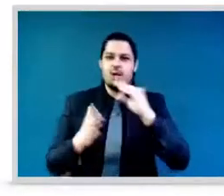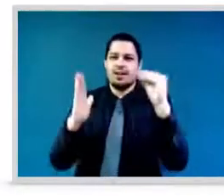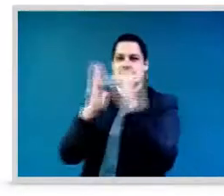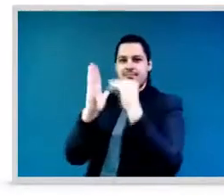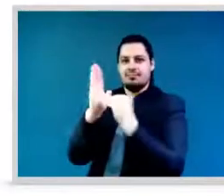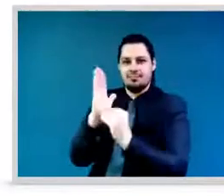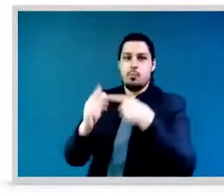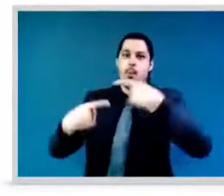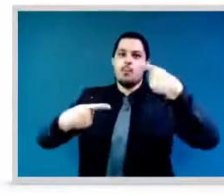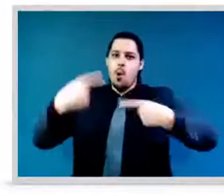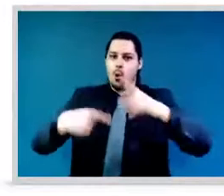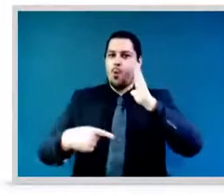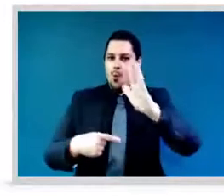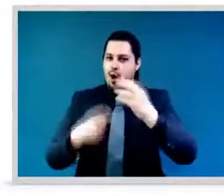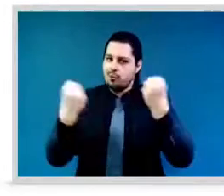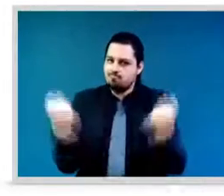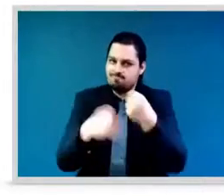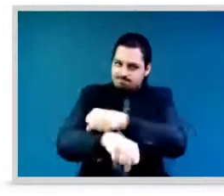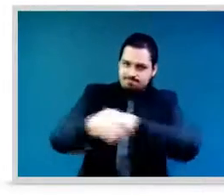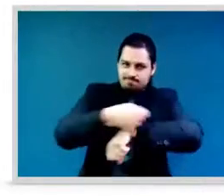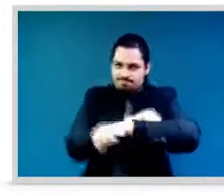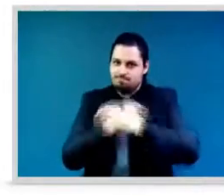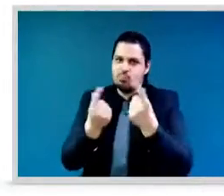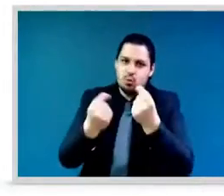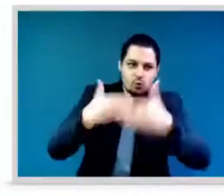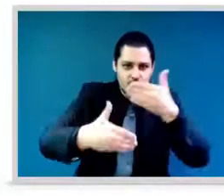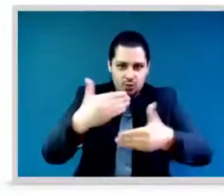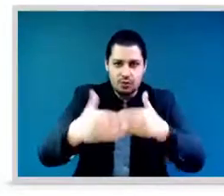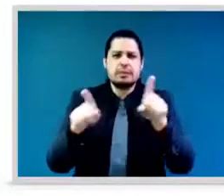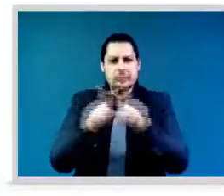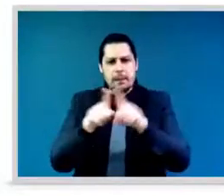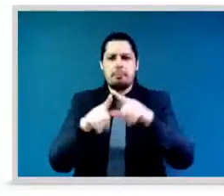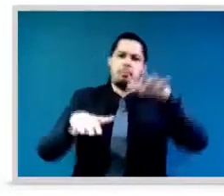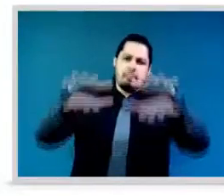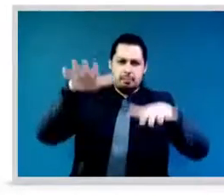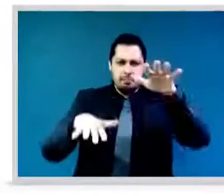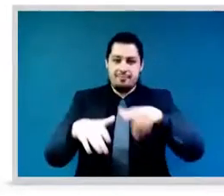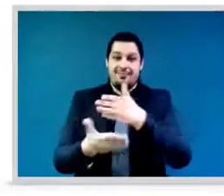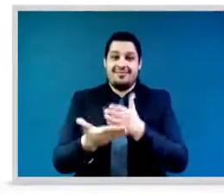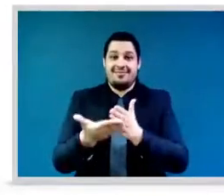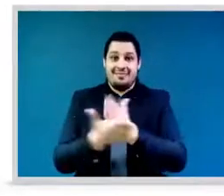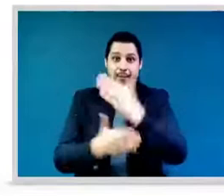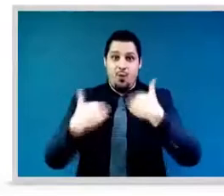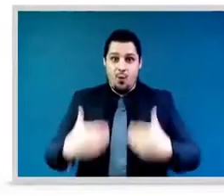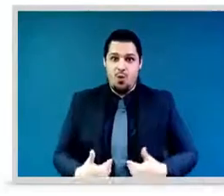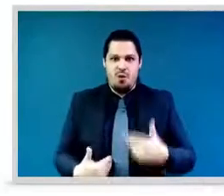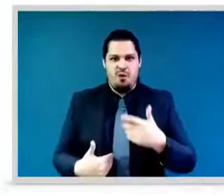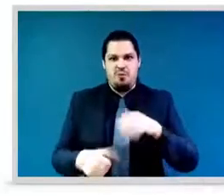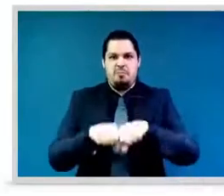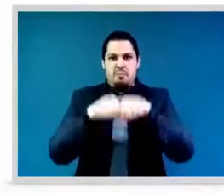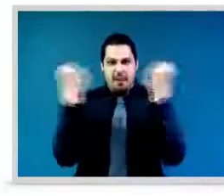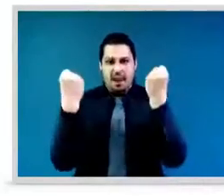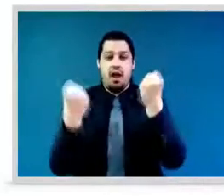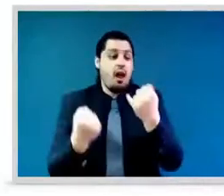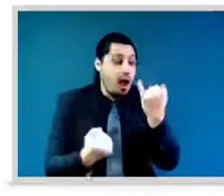without an education and the protection provided by being in school young girls are less likely to become female role